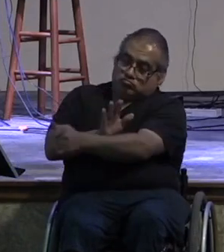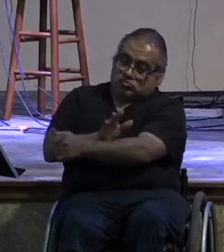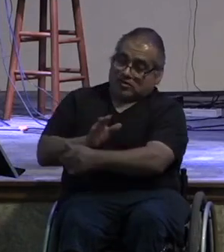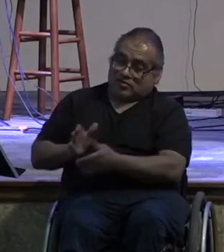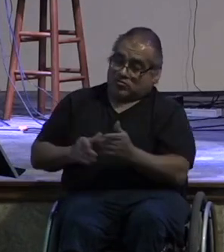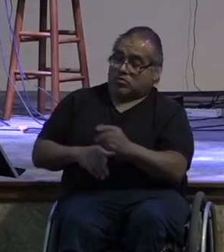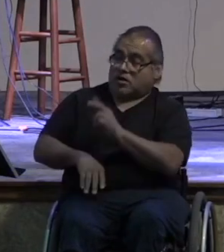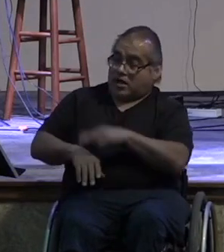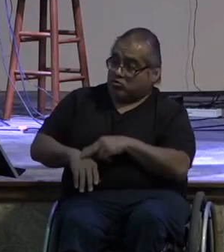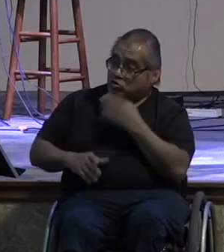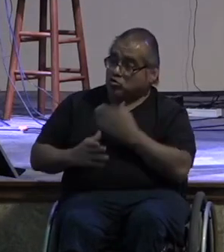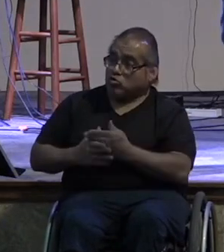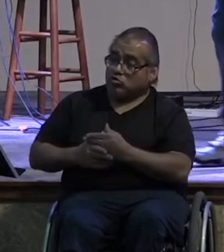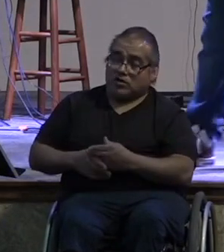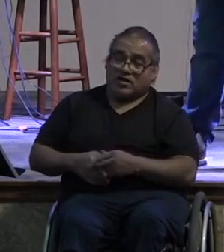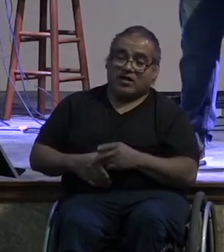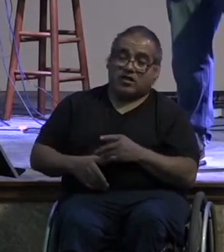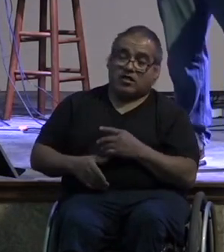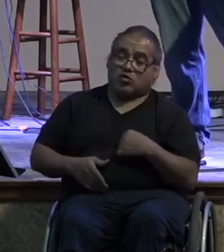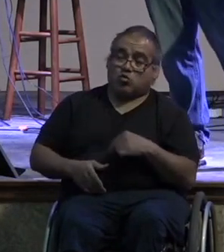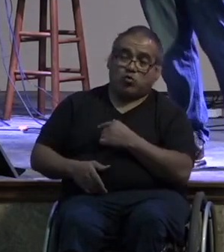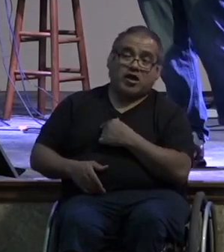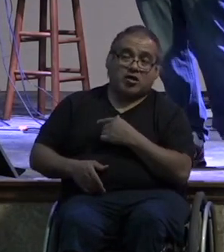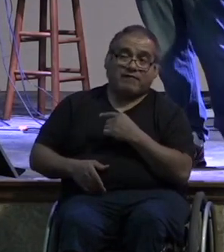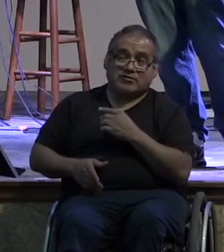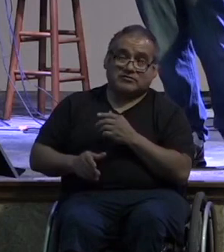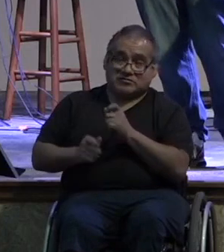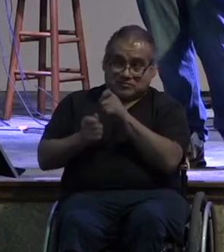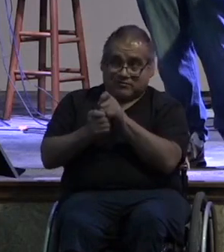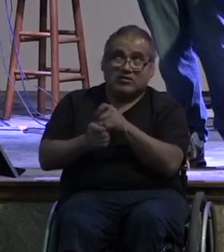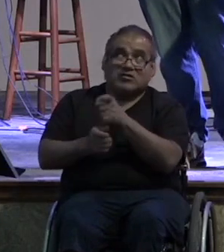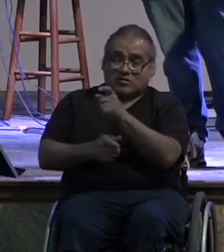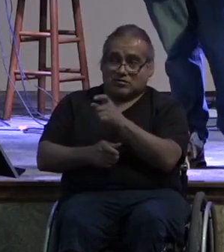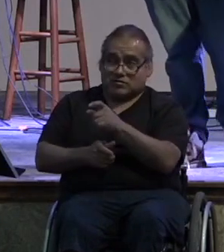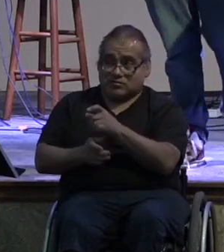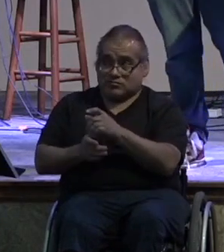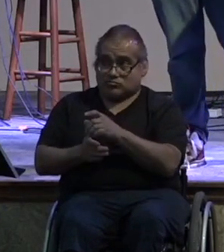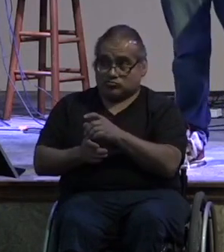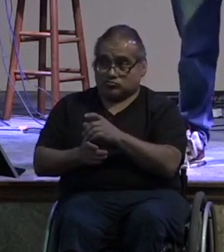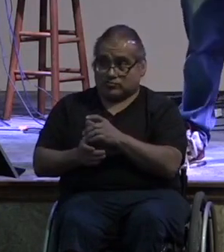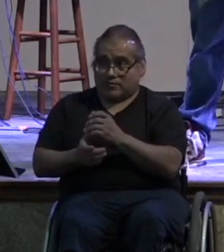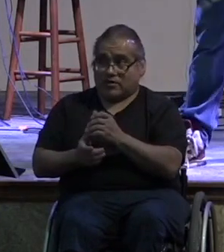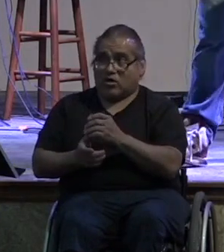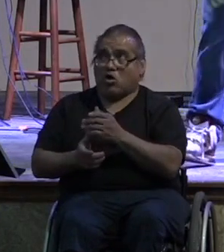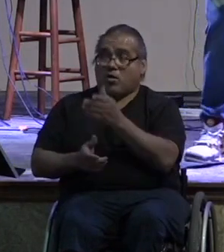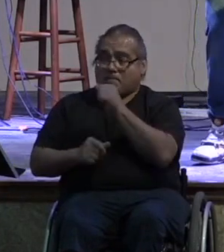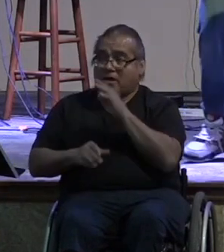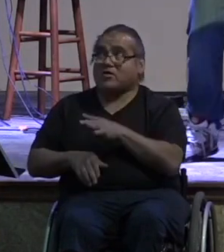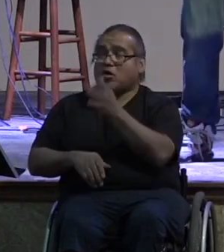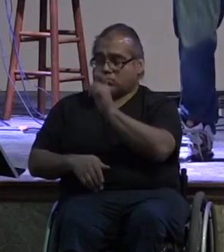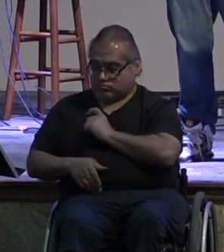good at we have things that we are just gifted at and then we have spiritual giftings as well that god has given us